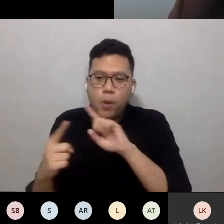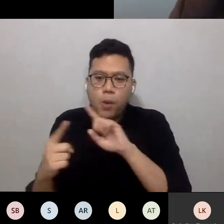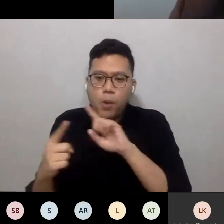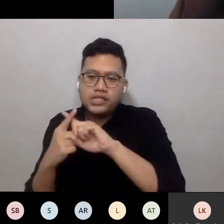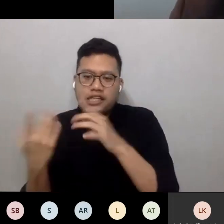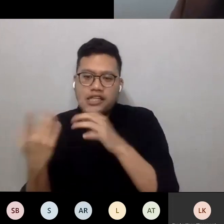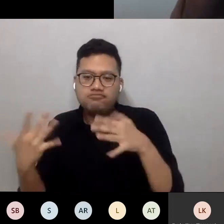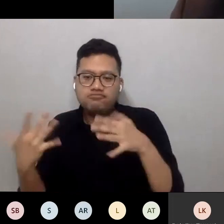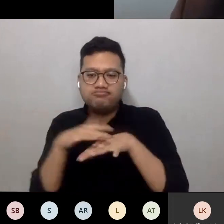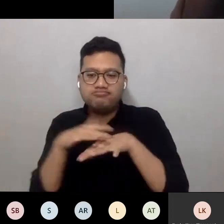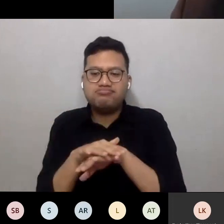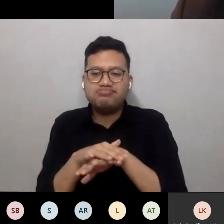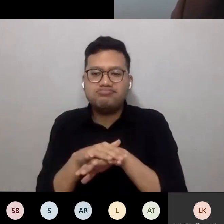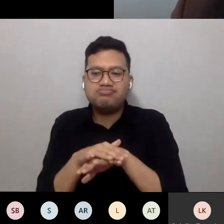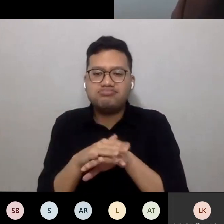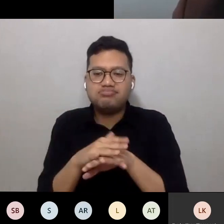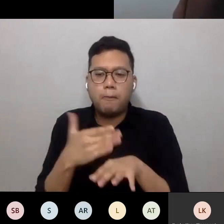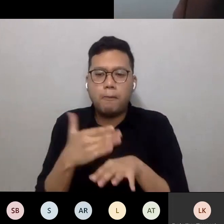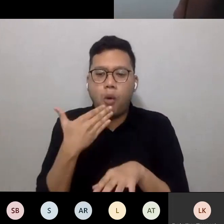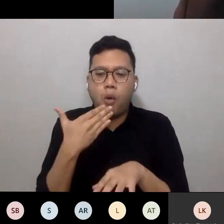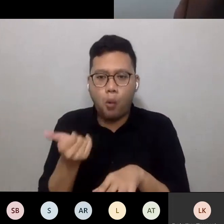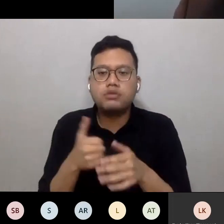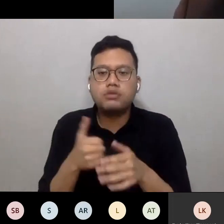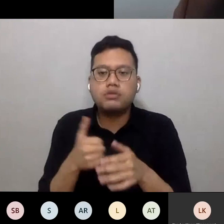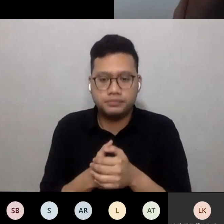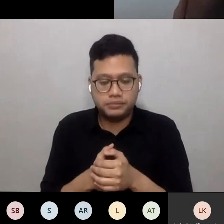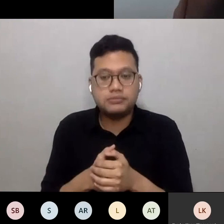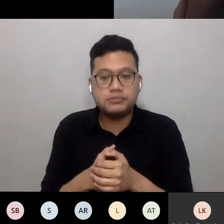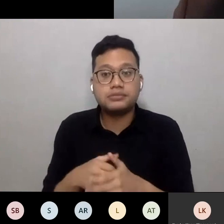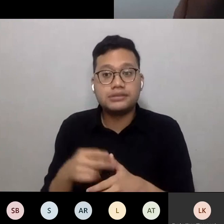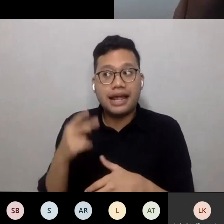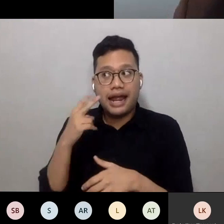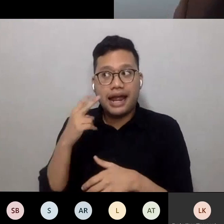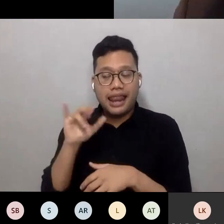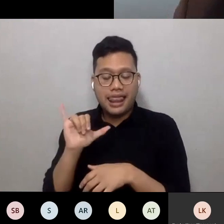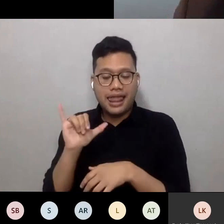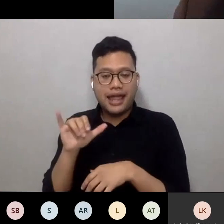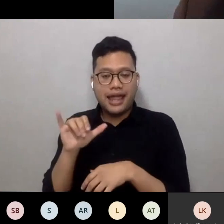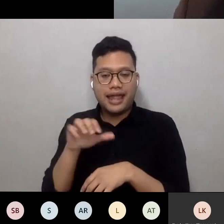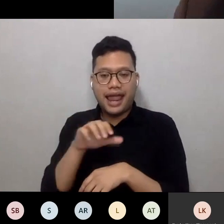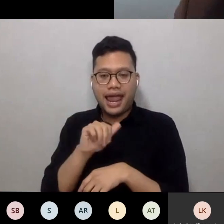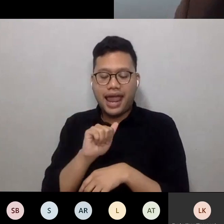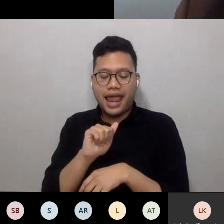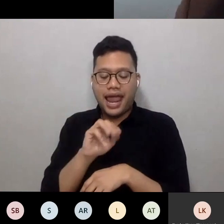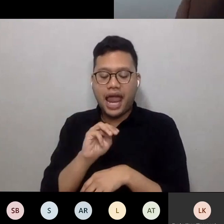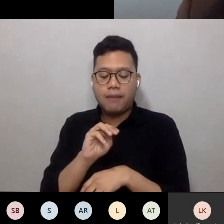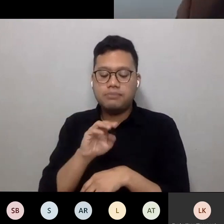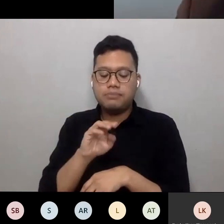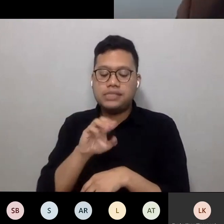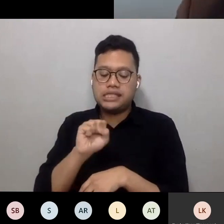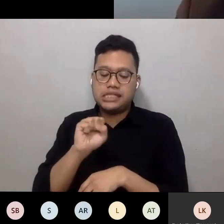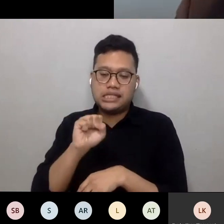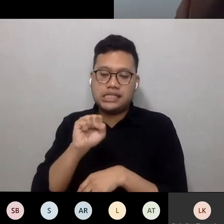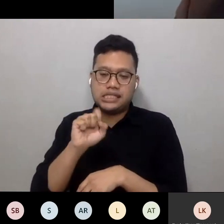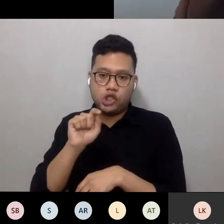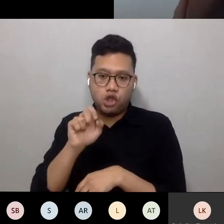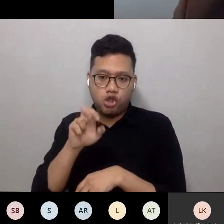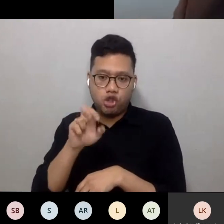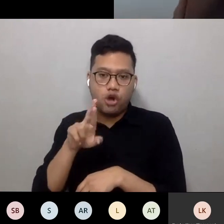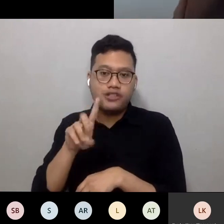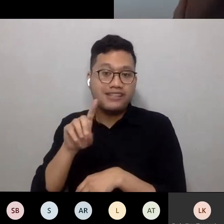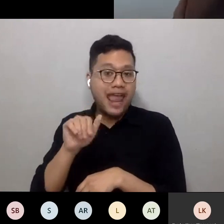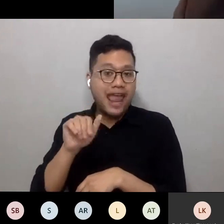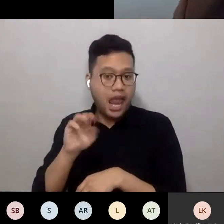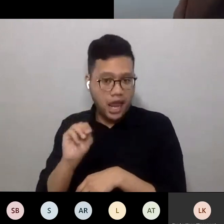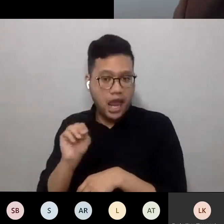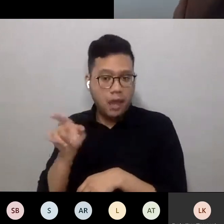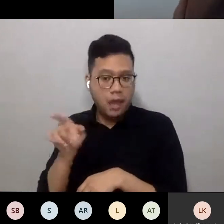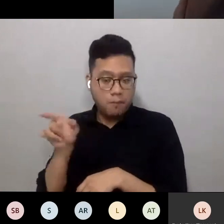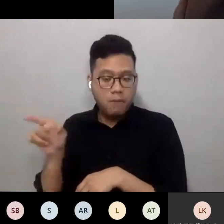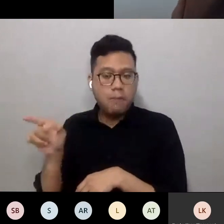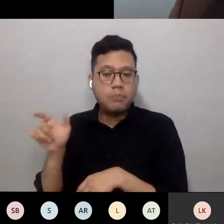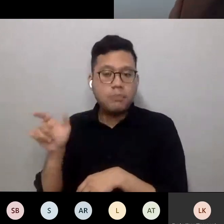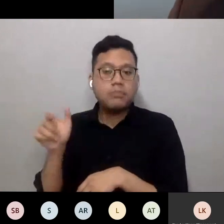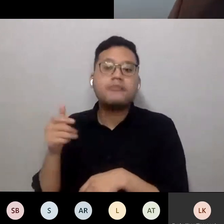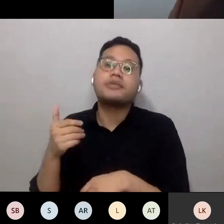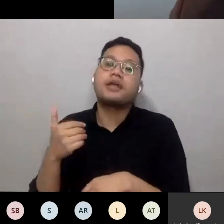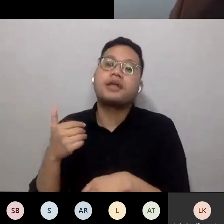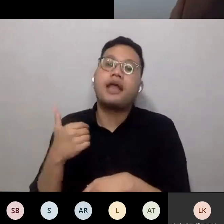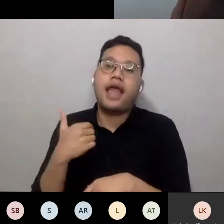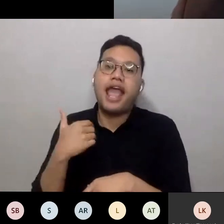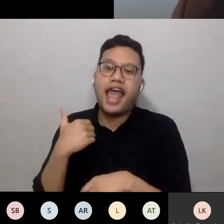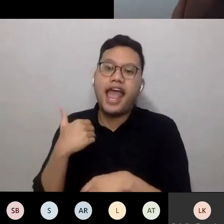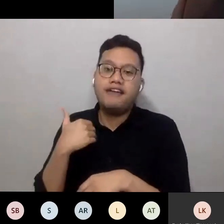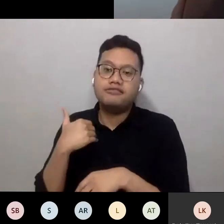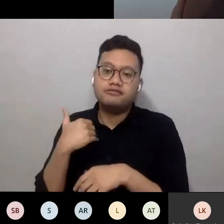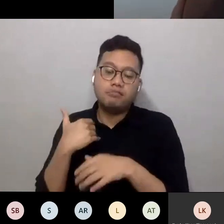look at places like Amsterdam, where they had some remarkable kind of policies to try and ensure that there is